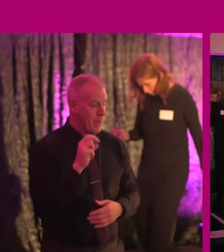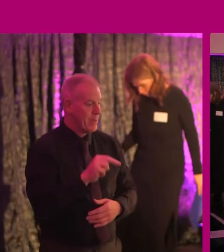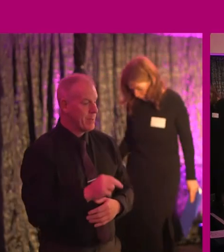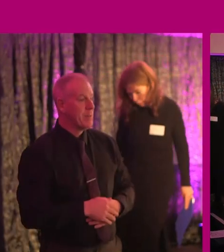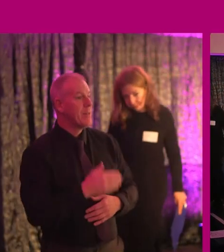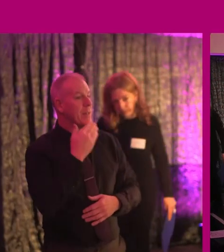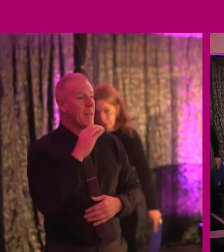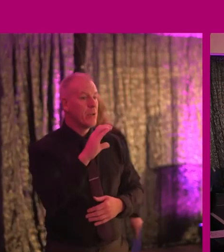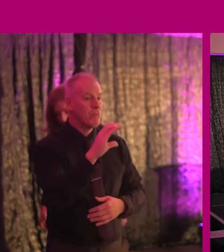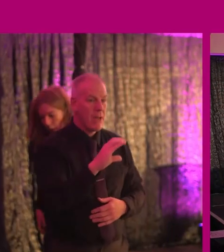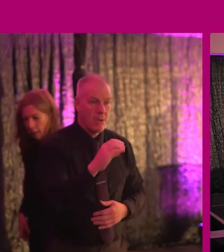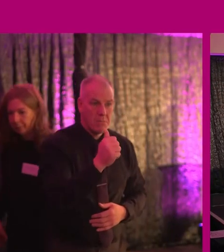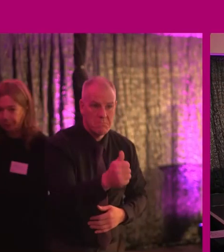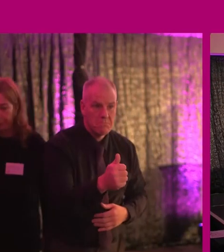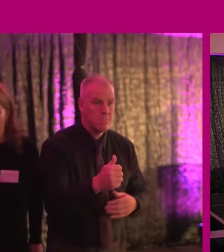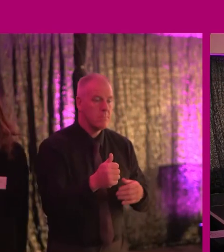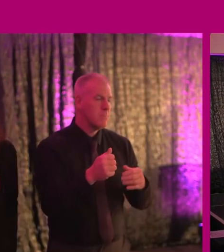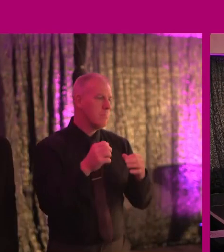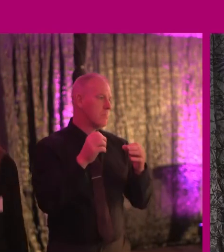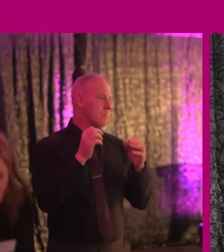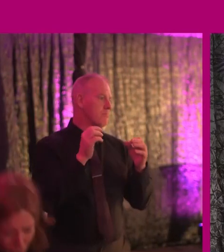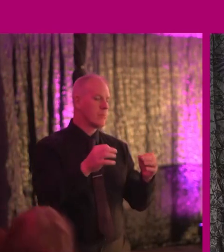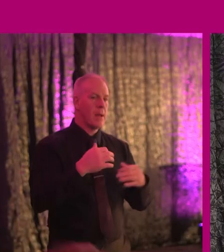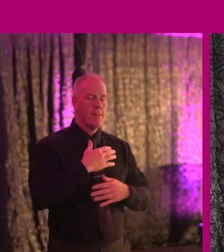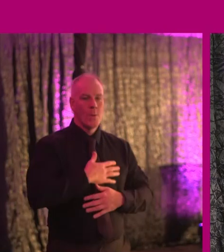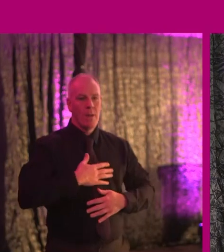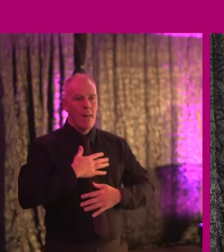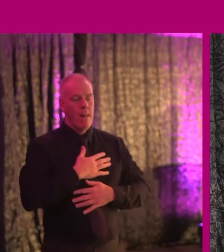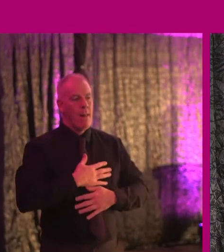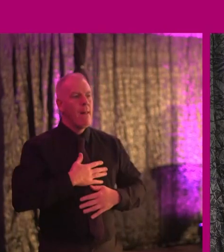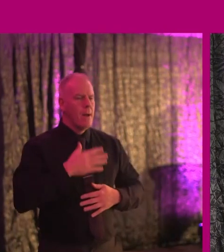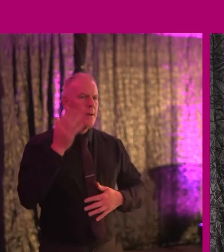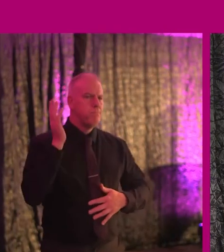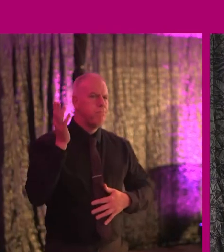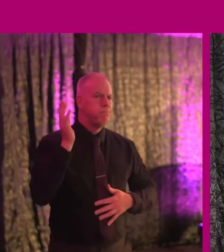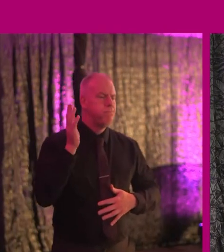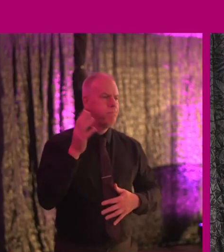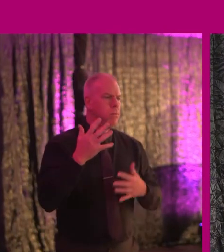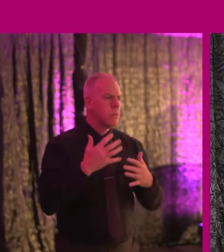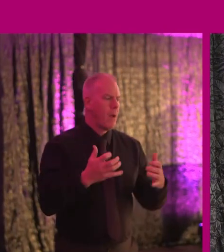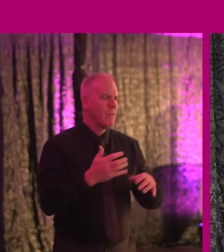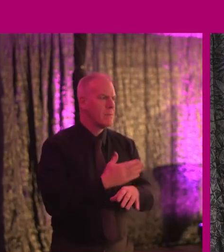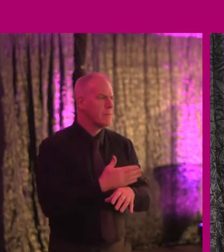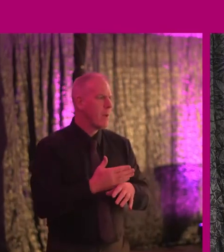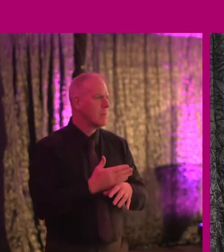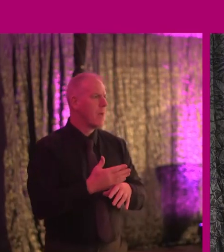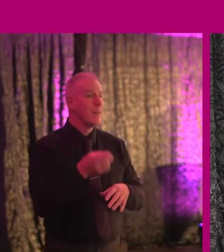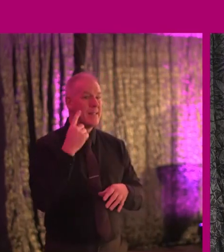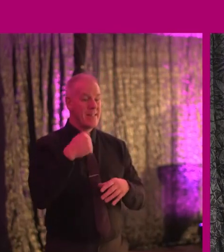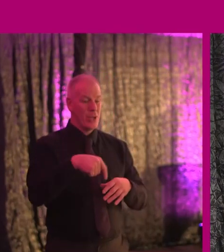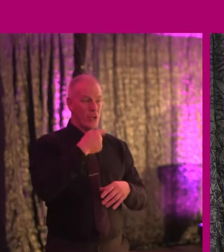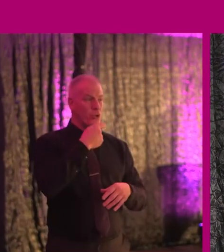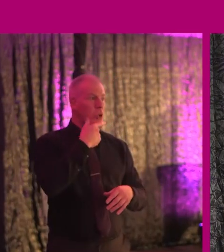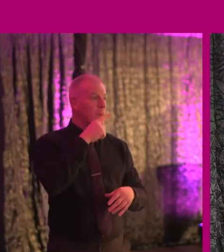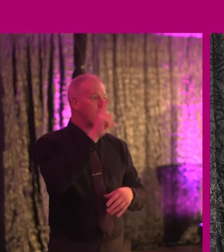thank you, Caroline, again, for an emotional and a conference we ran in Dublin in